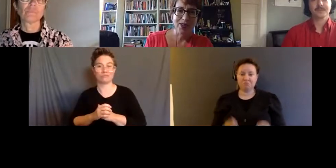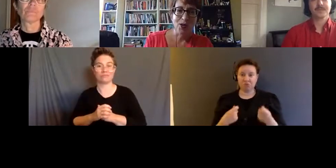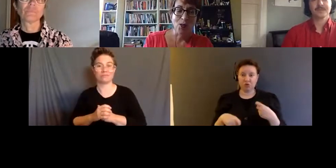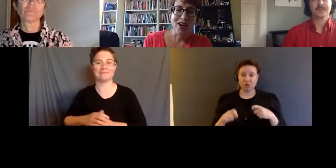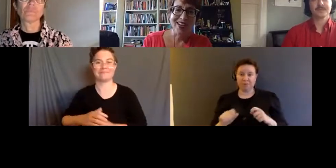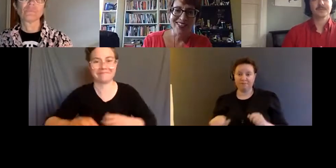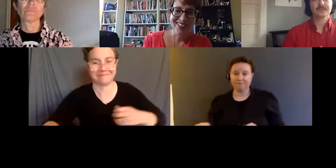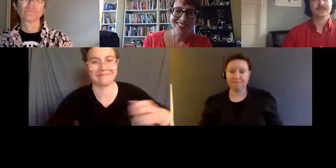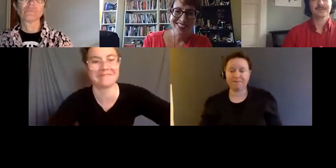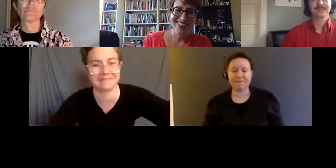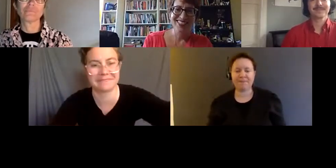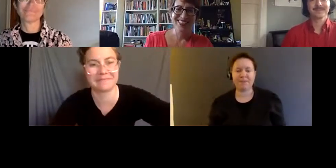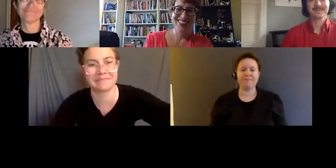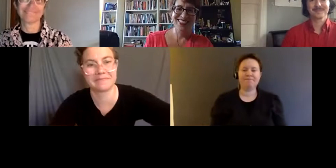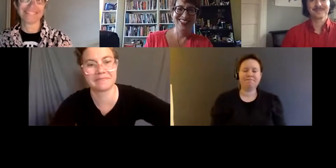Why?